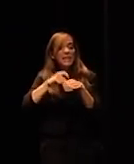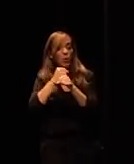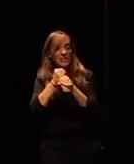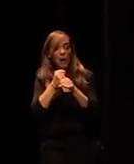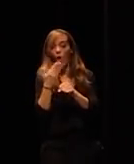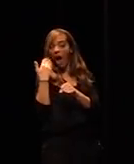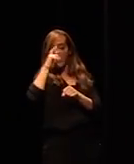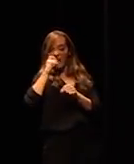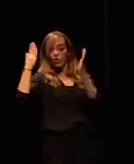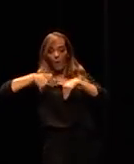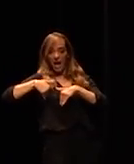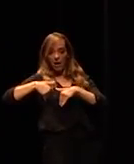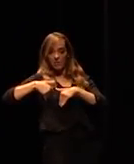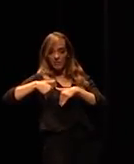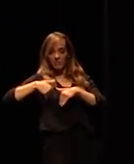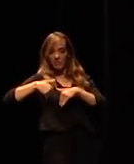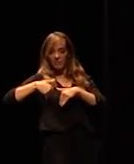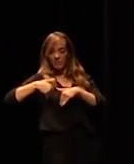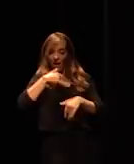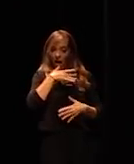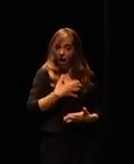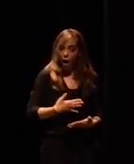10 years ago and now we have 31 million